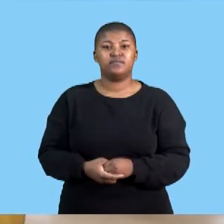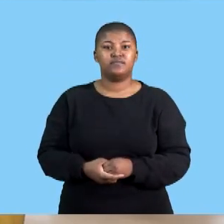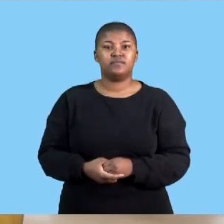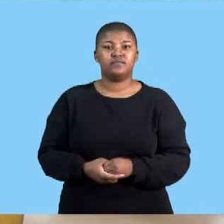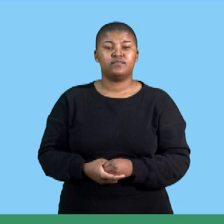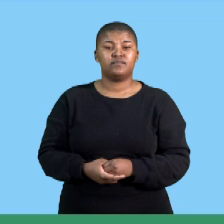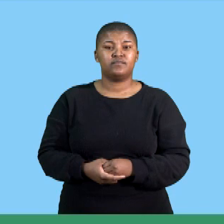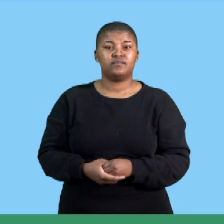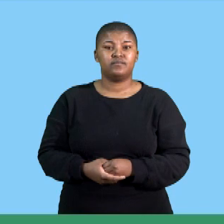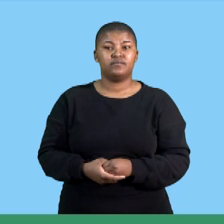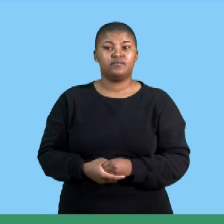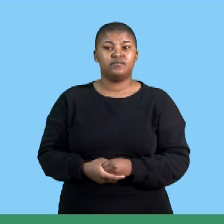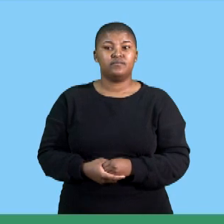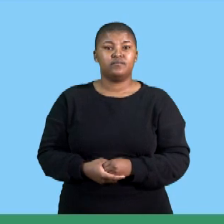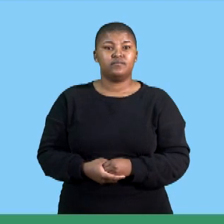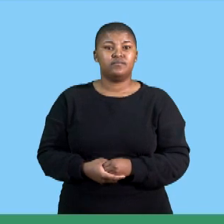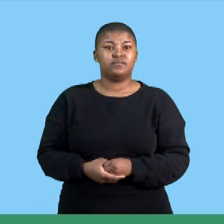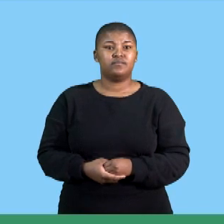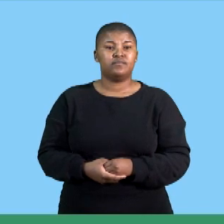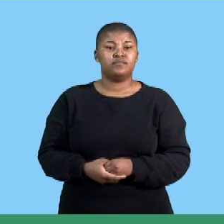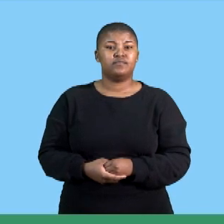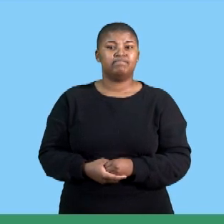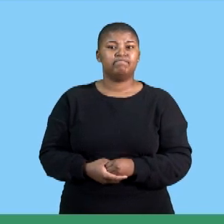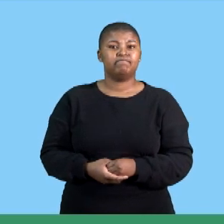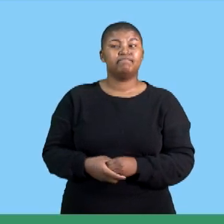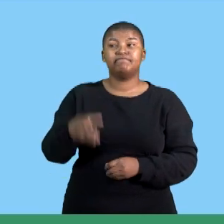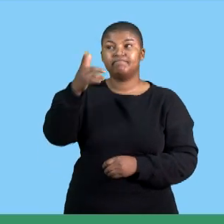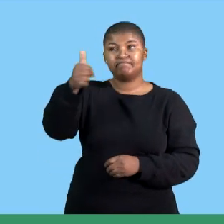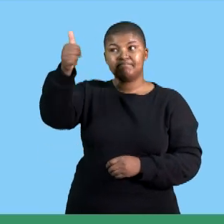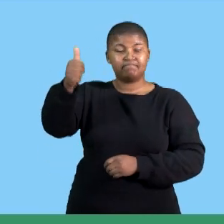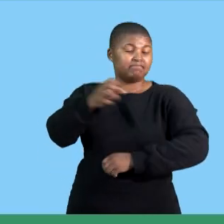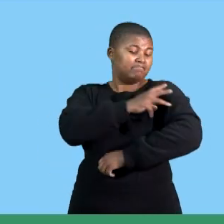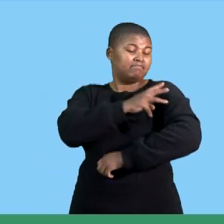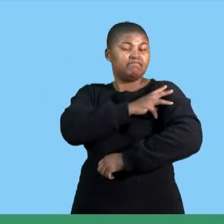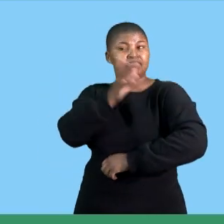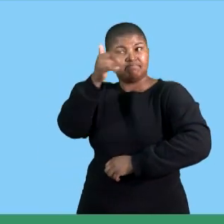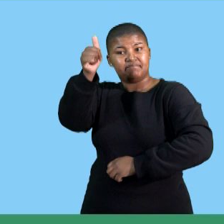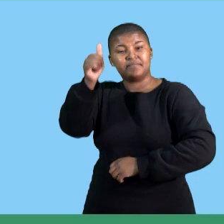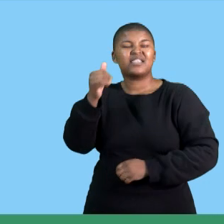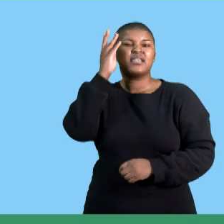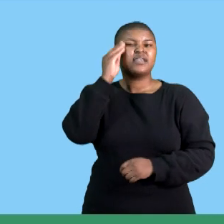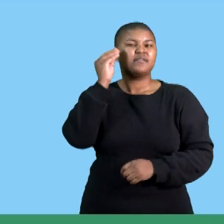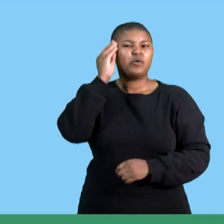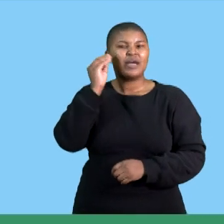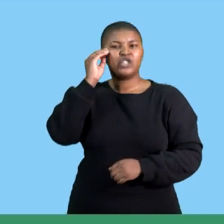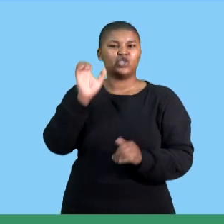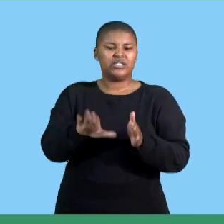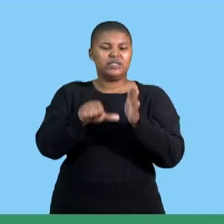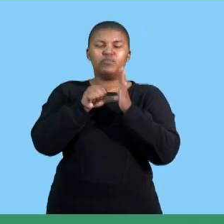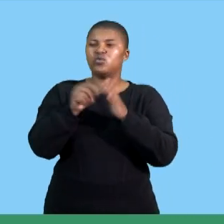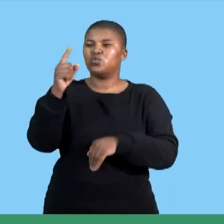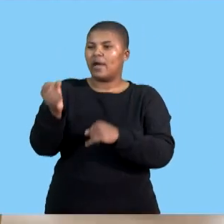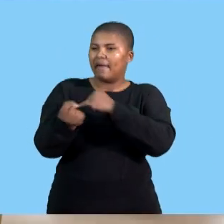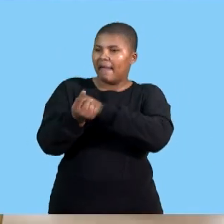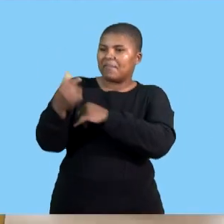to provide management with data regarding important markets so it's important to present business